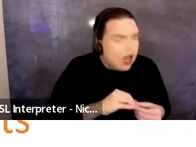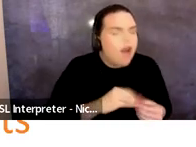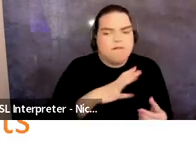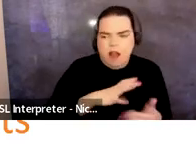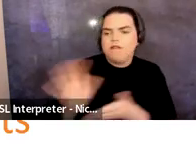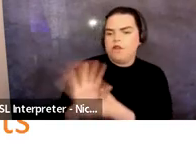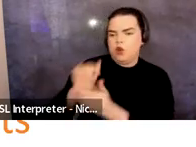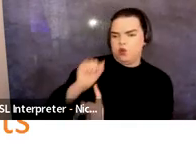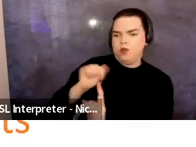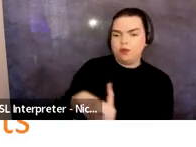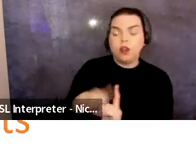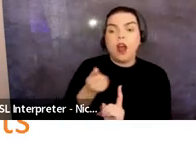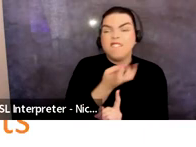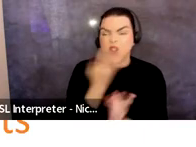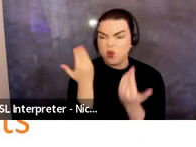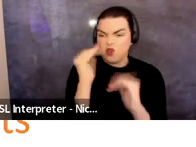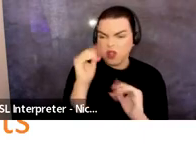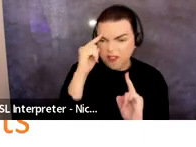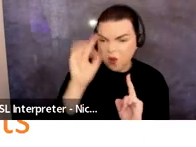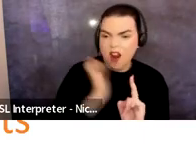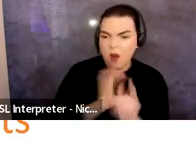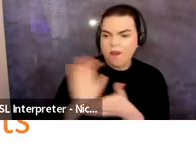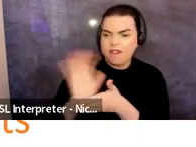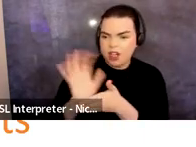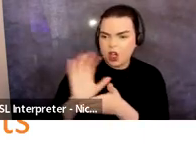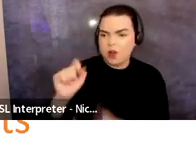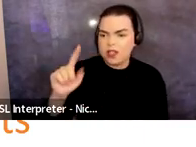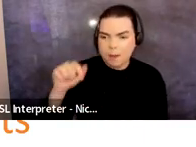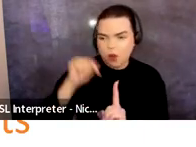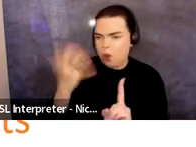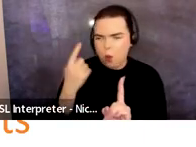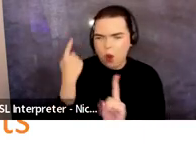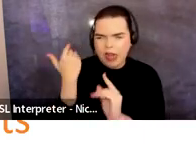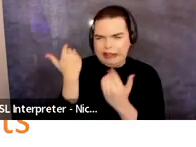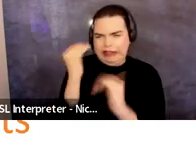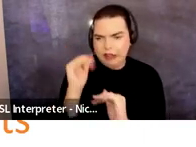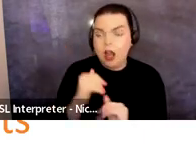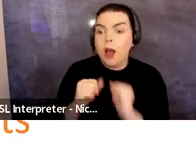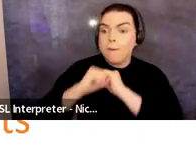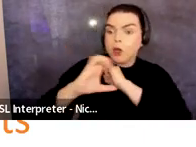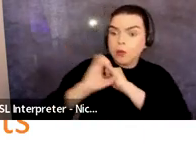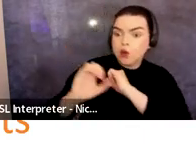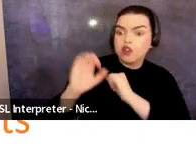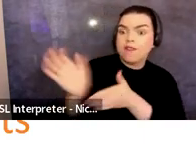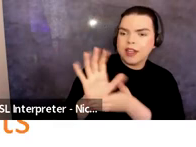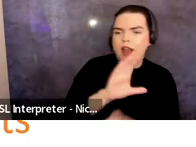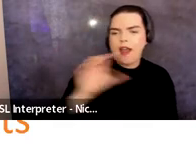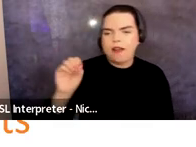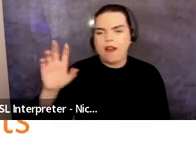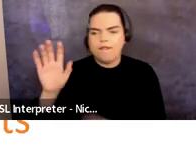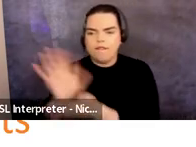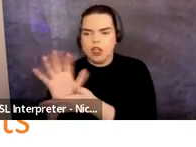restrictions we put into place for our video set samples is that promotional videos and video montages are not